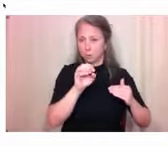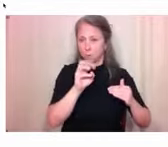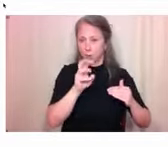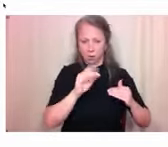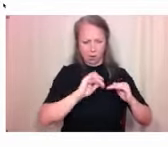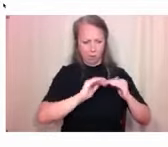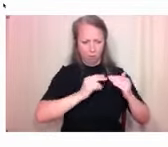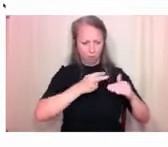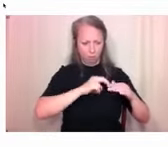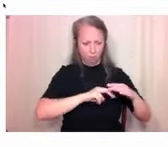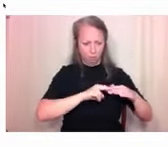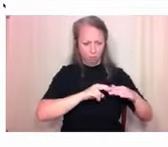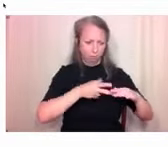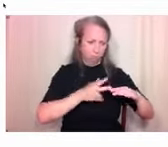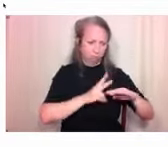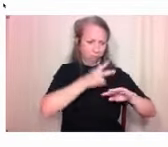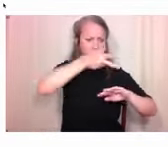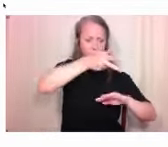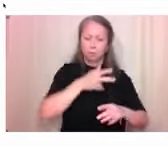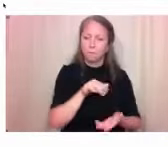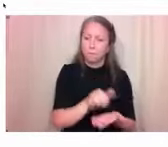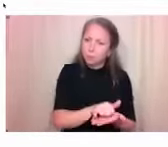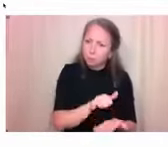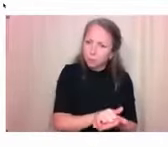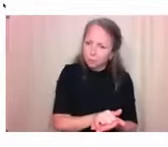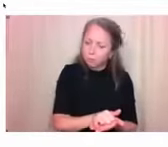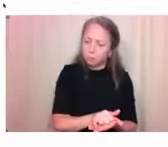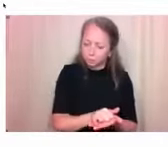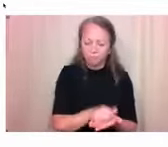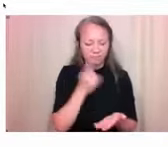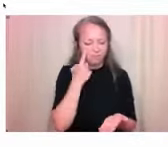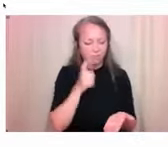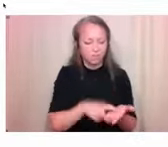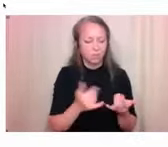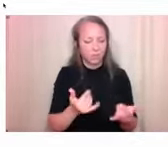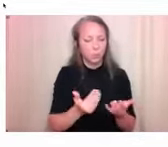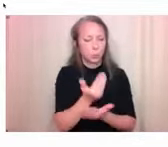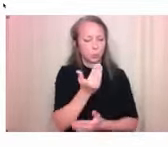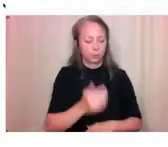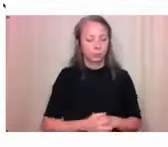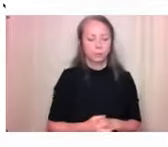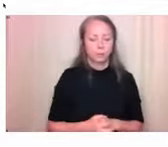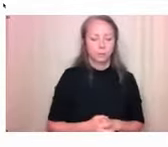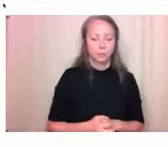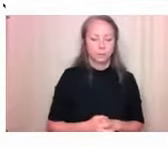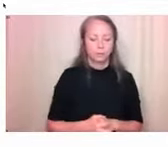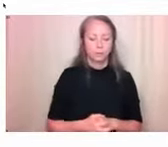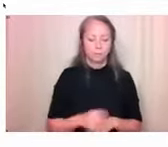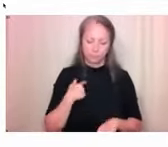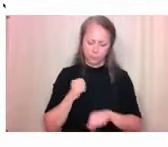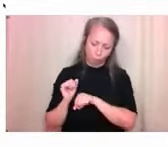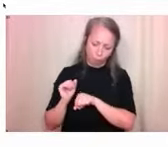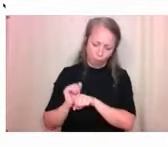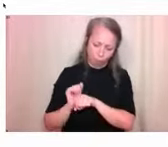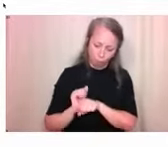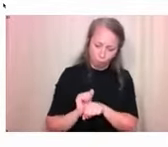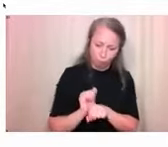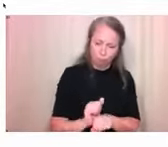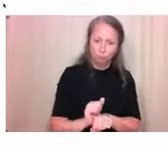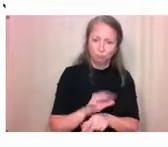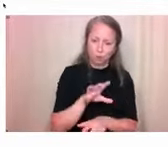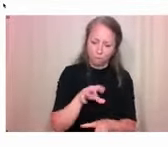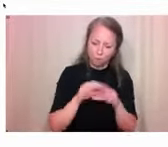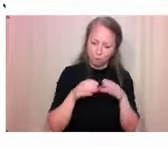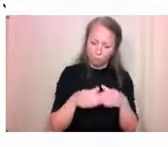yeah, the more I've been immersed with Peach, the more I've realized how important the built